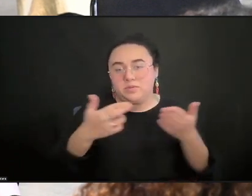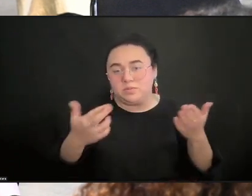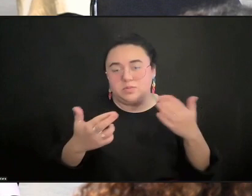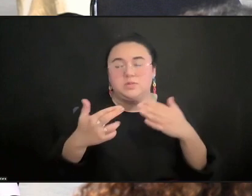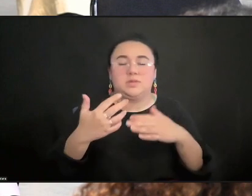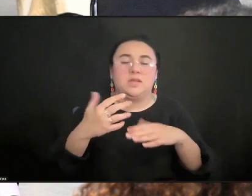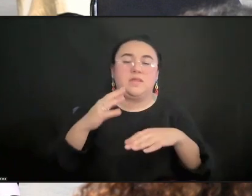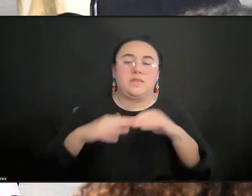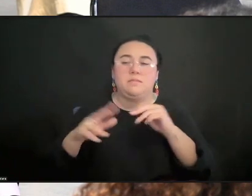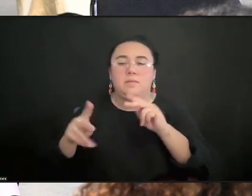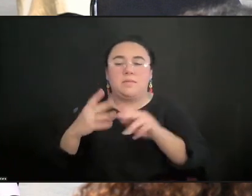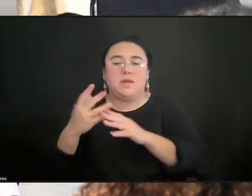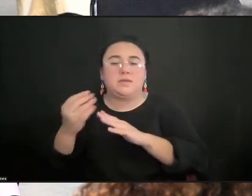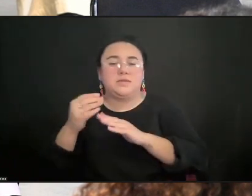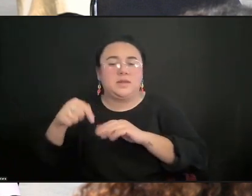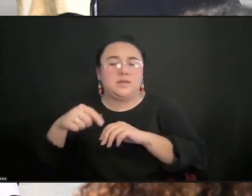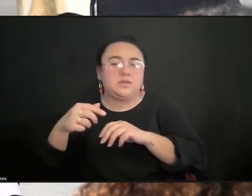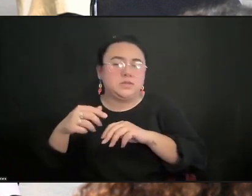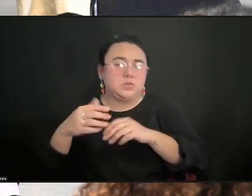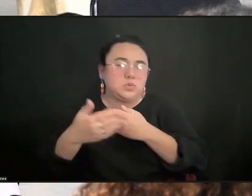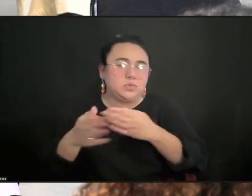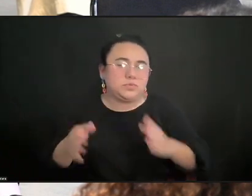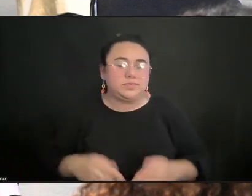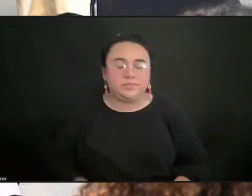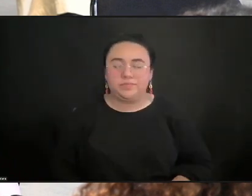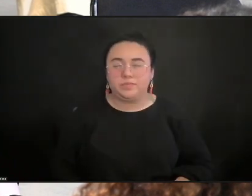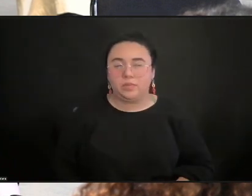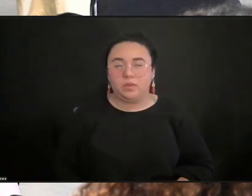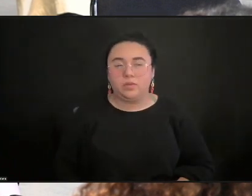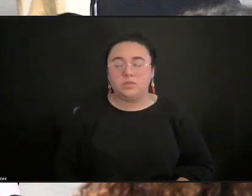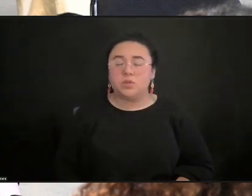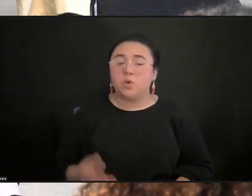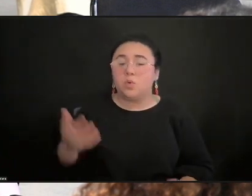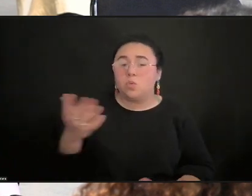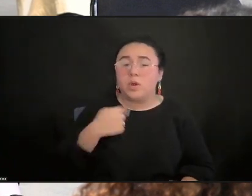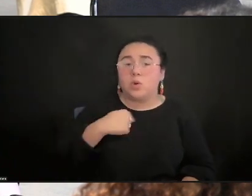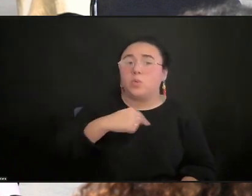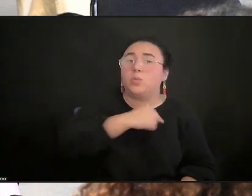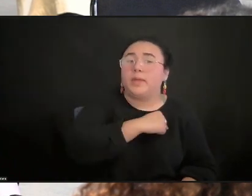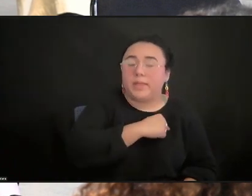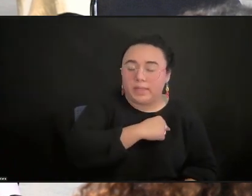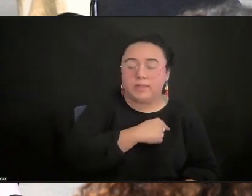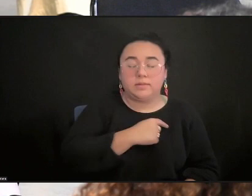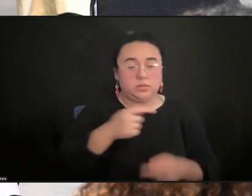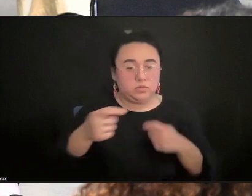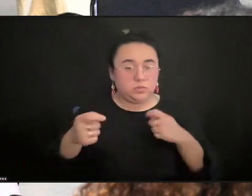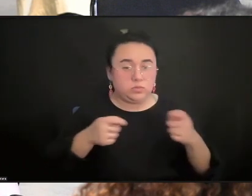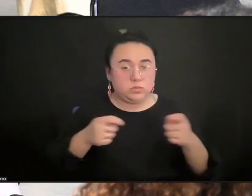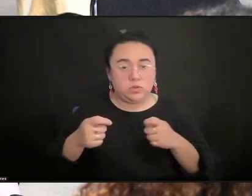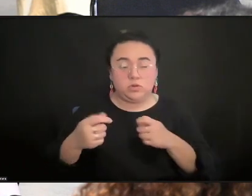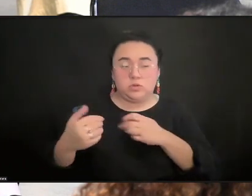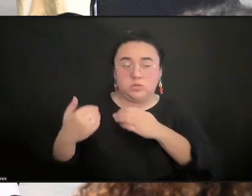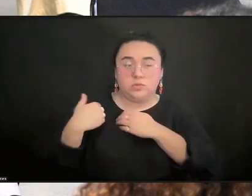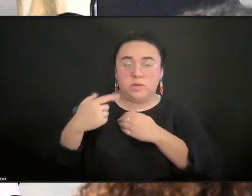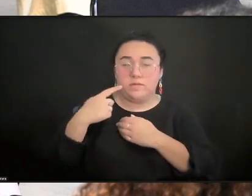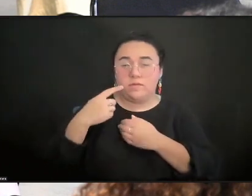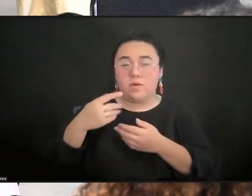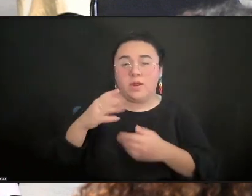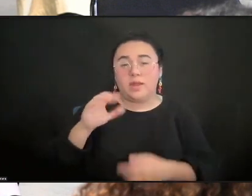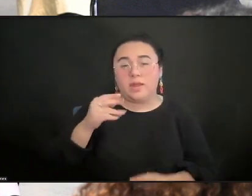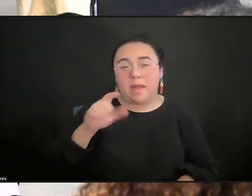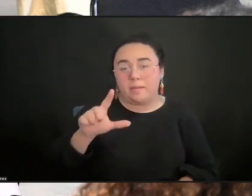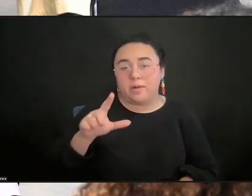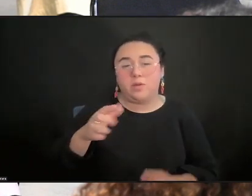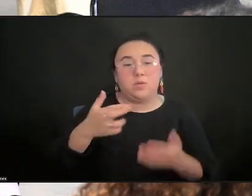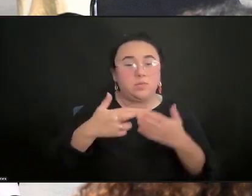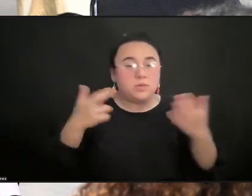as people who are in charge of institutional capital, willing to put on the table in a practice of generosity